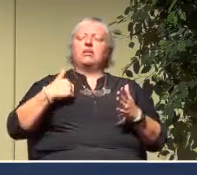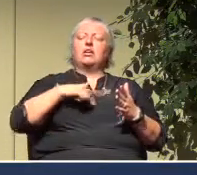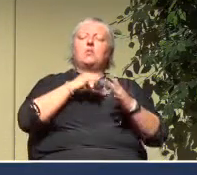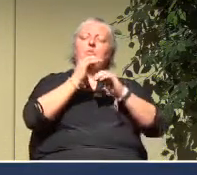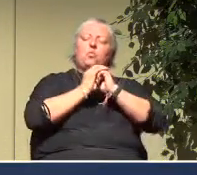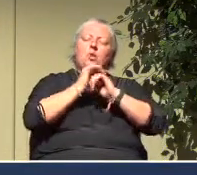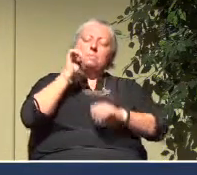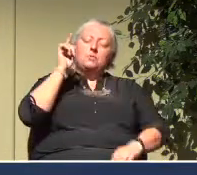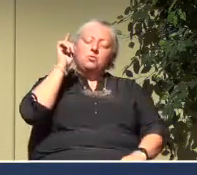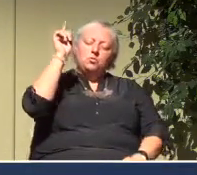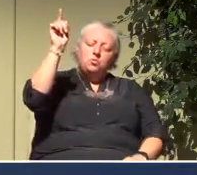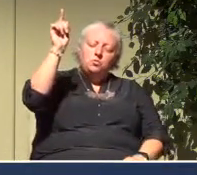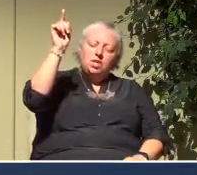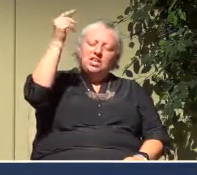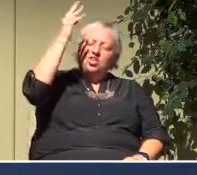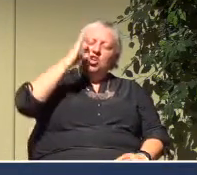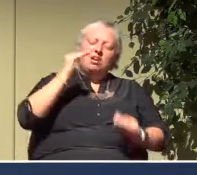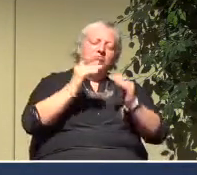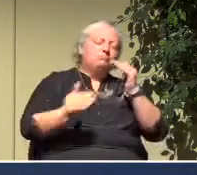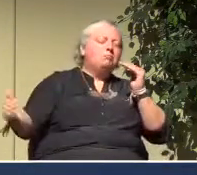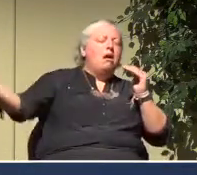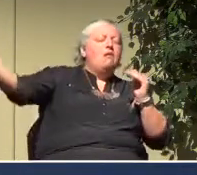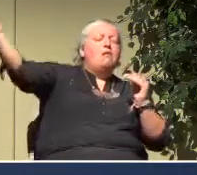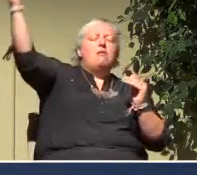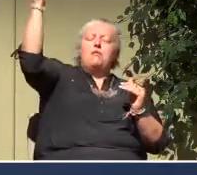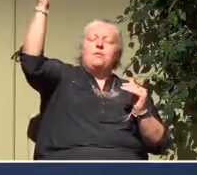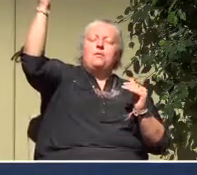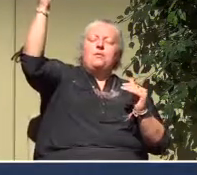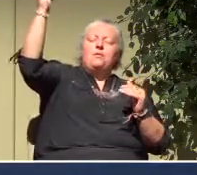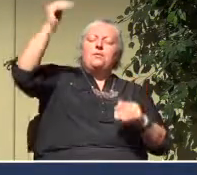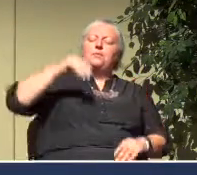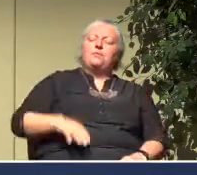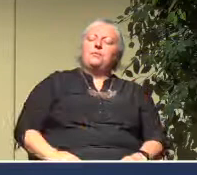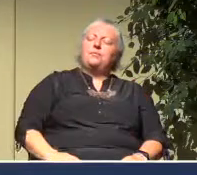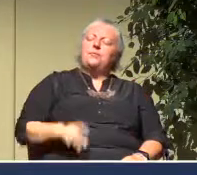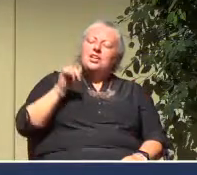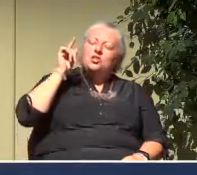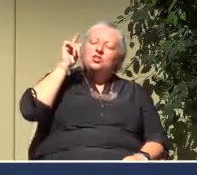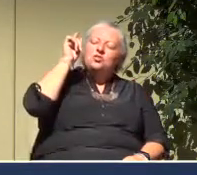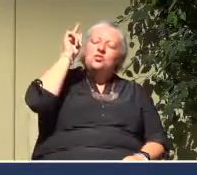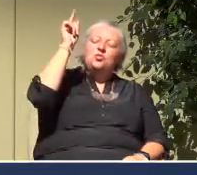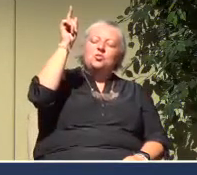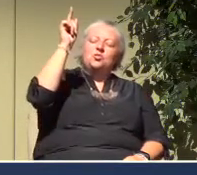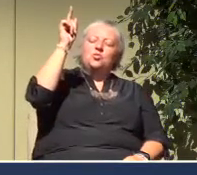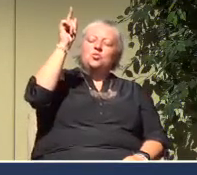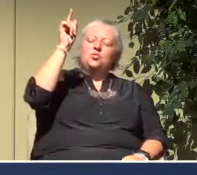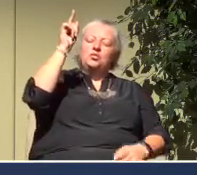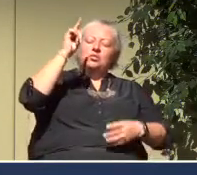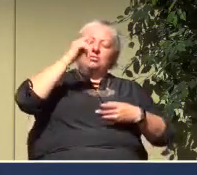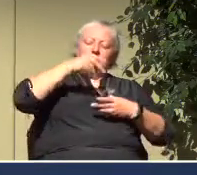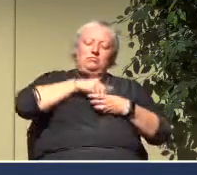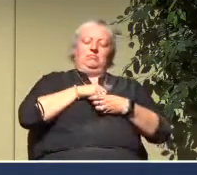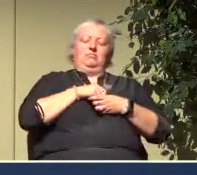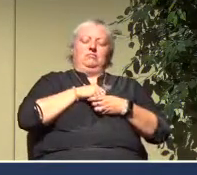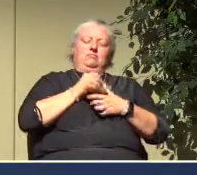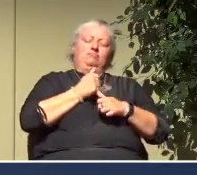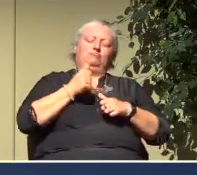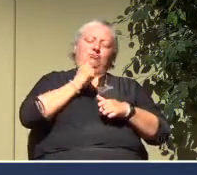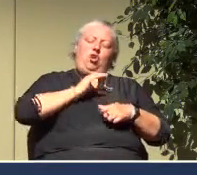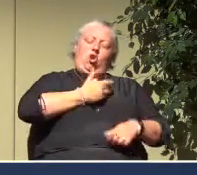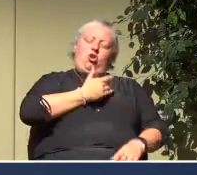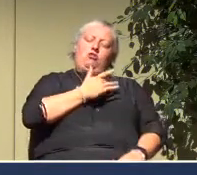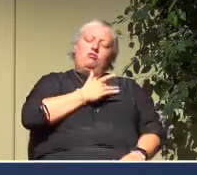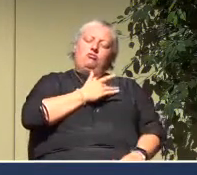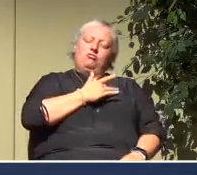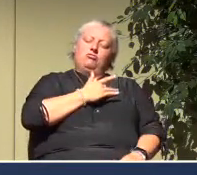you as the God above all gods. As the joy of our hearts. And may others